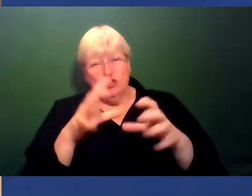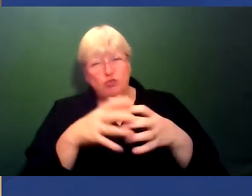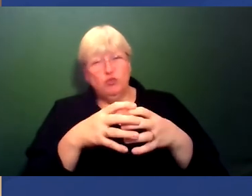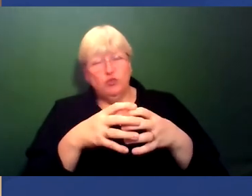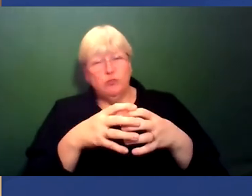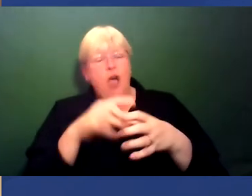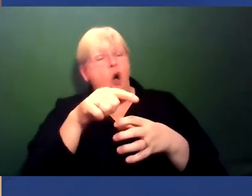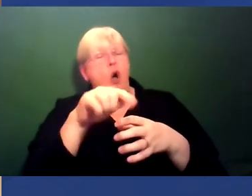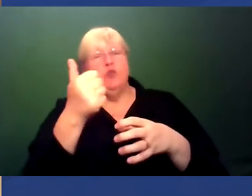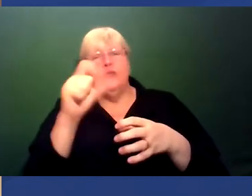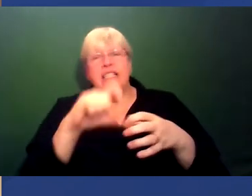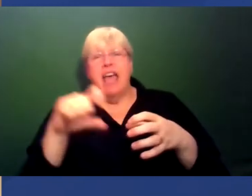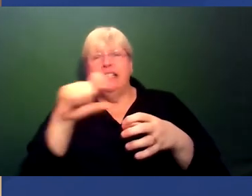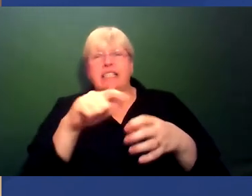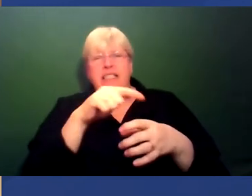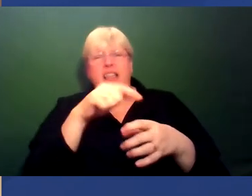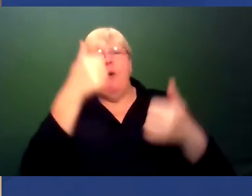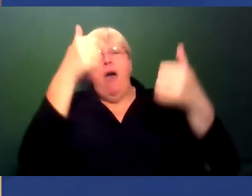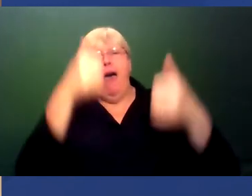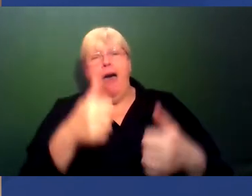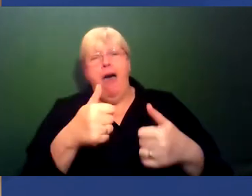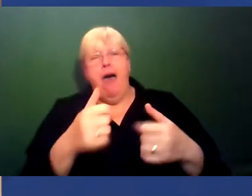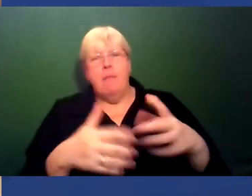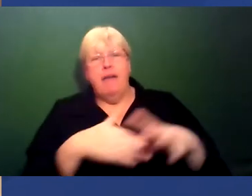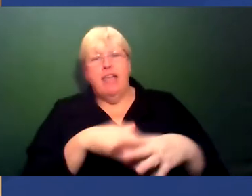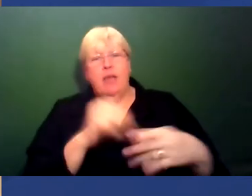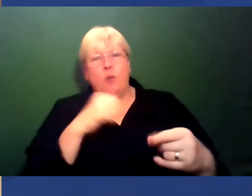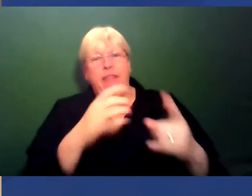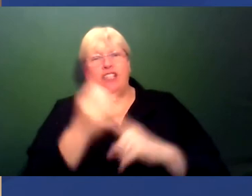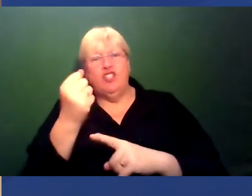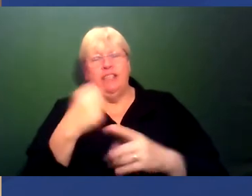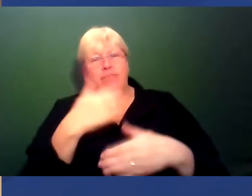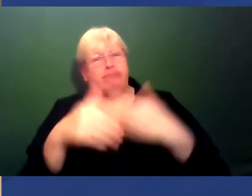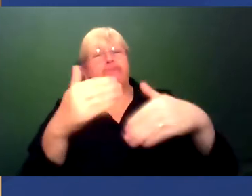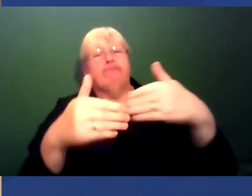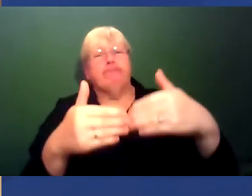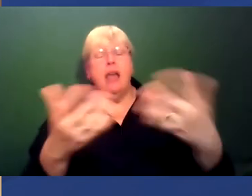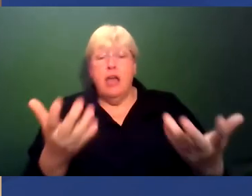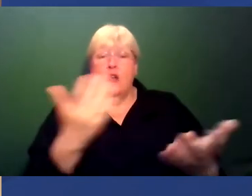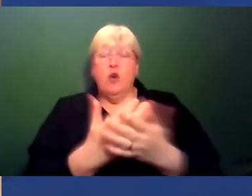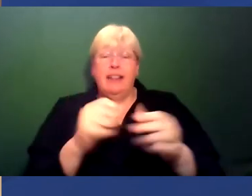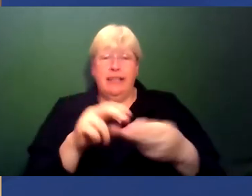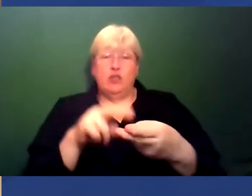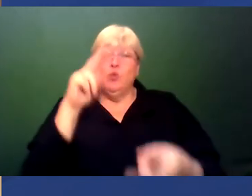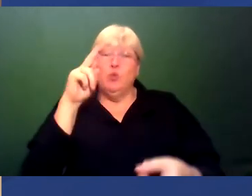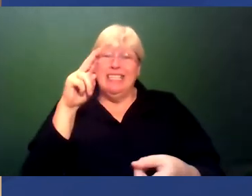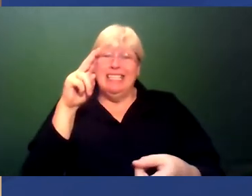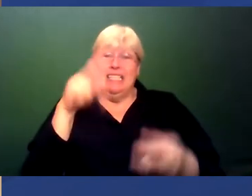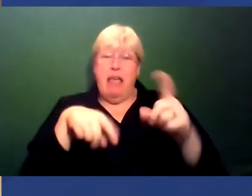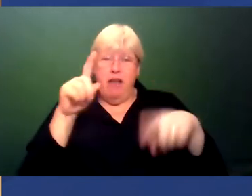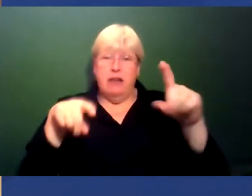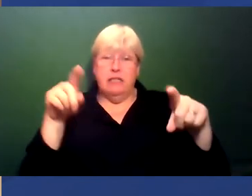And lo and behold, it probably fits what they've achieved. And then that propagates through. So even as we have increasing number of diversity in academia,